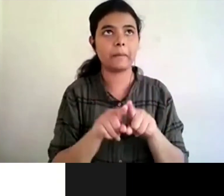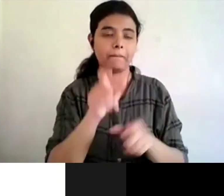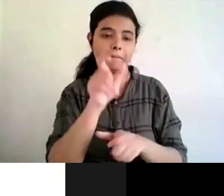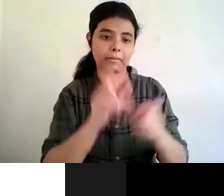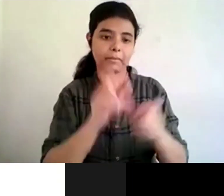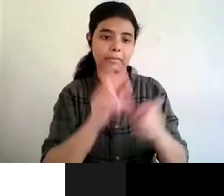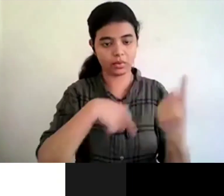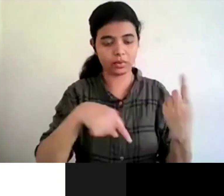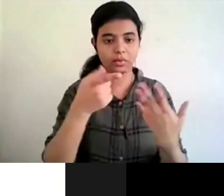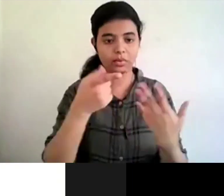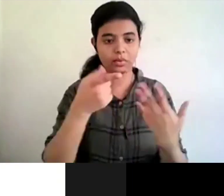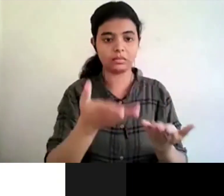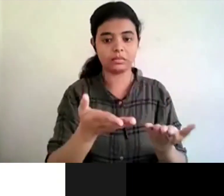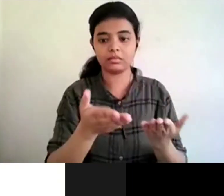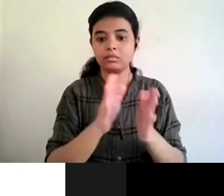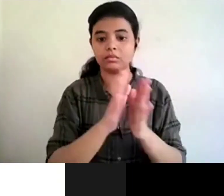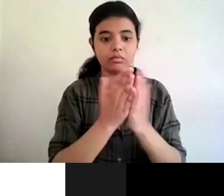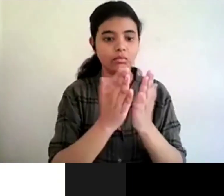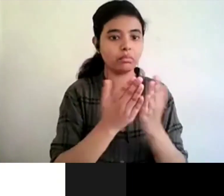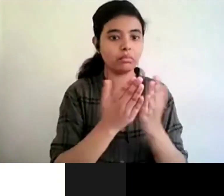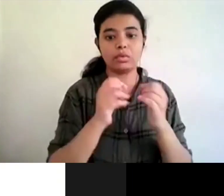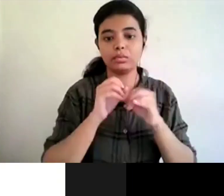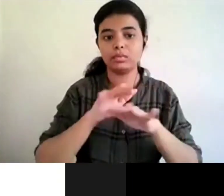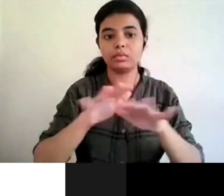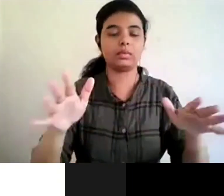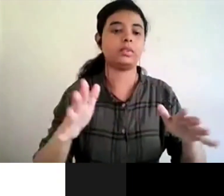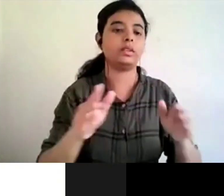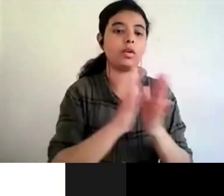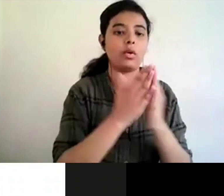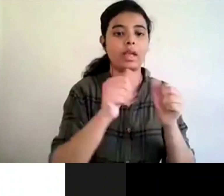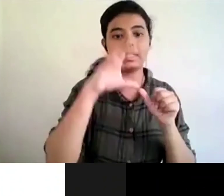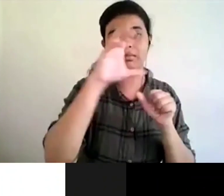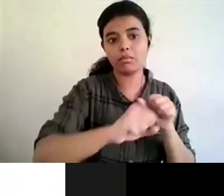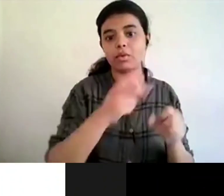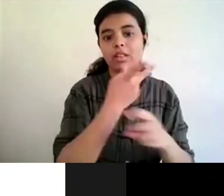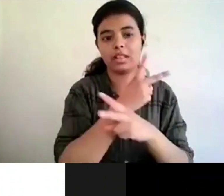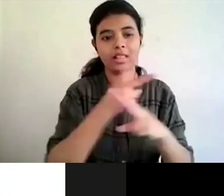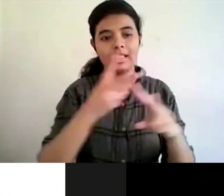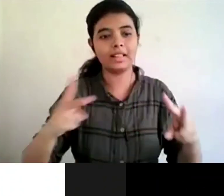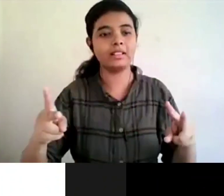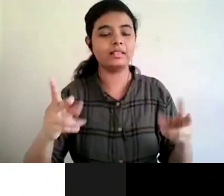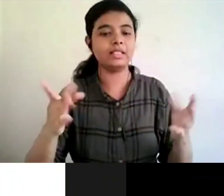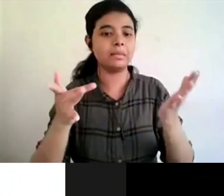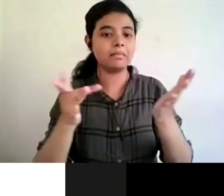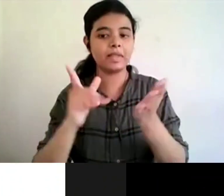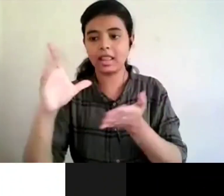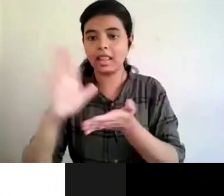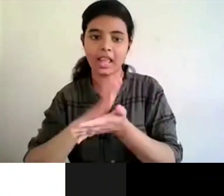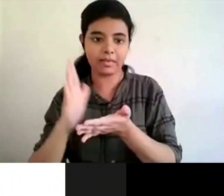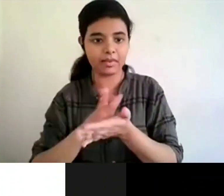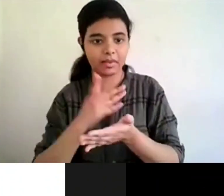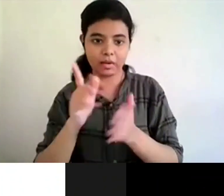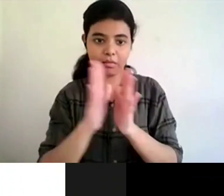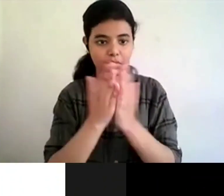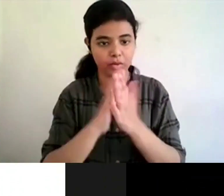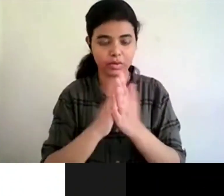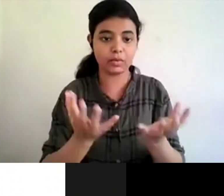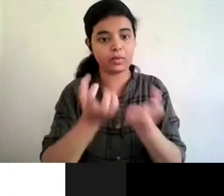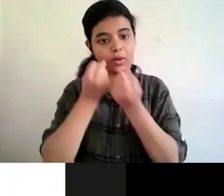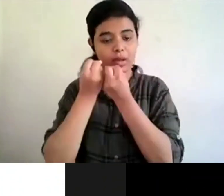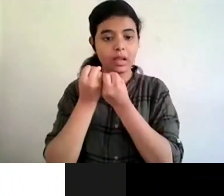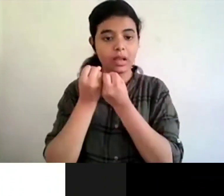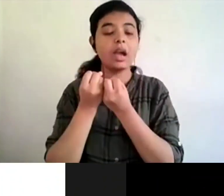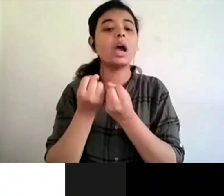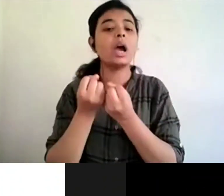uh through bookshare and uh sugam pustakale and such libraries can get the books but there can be